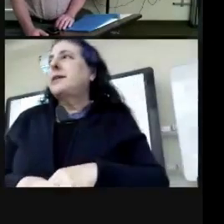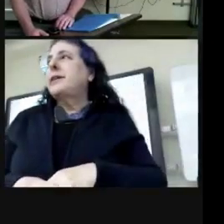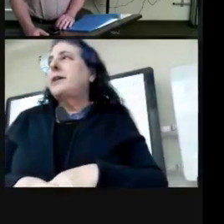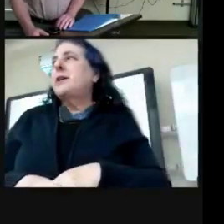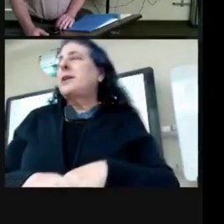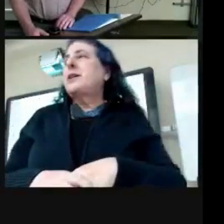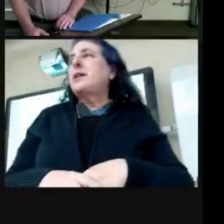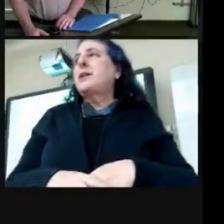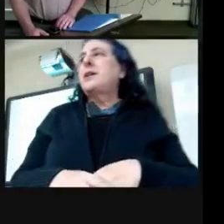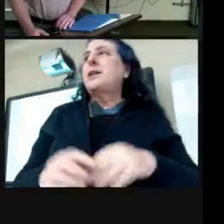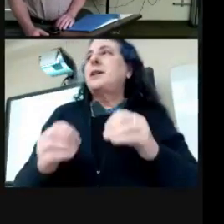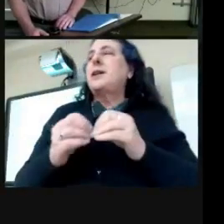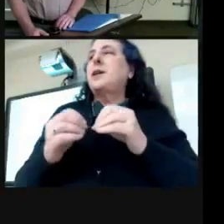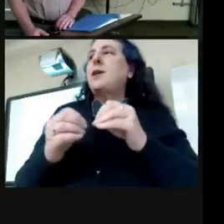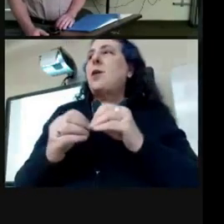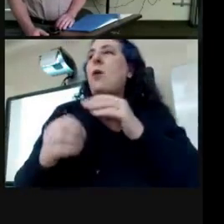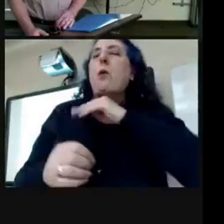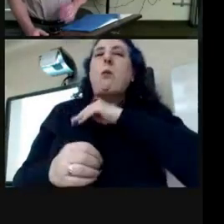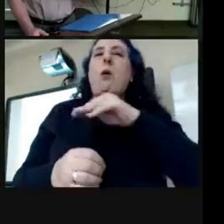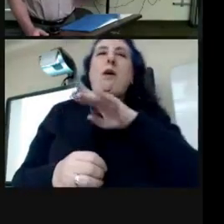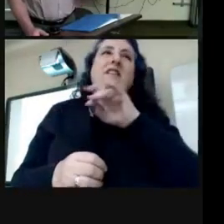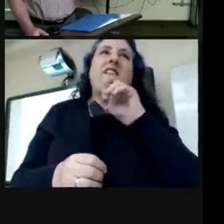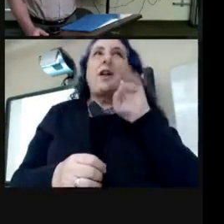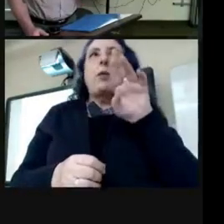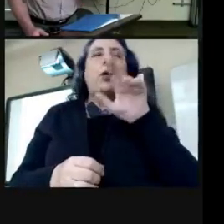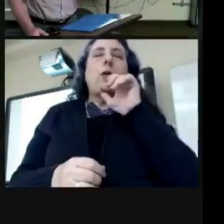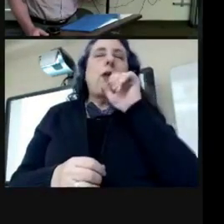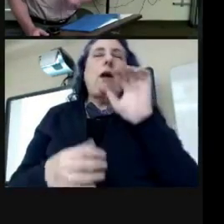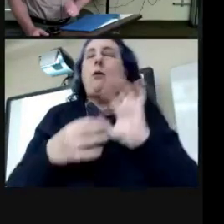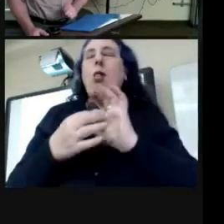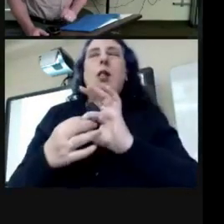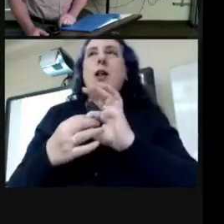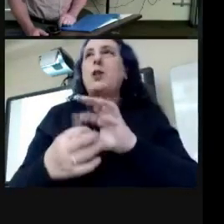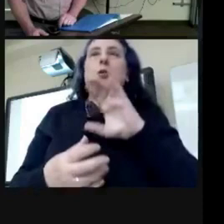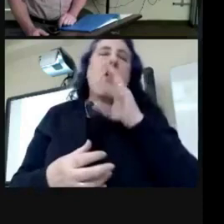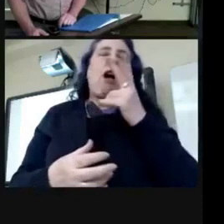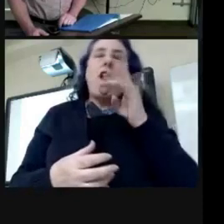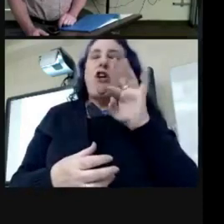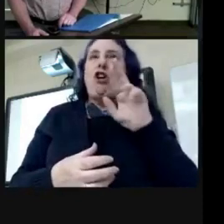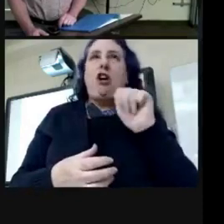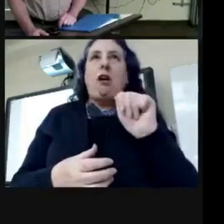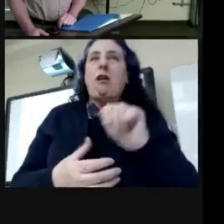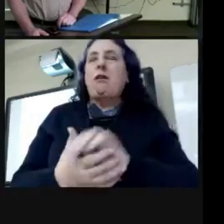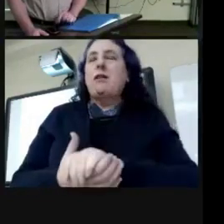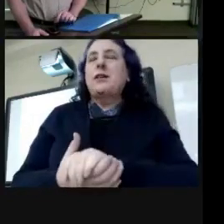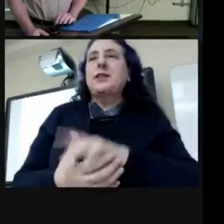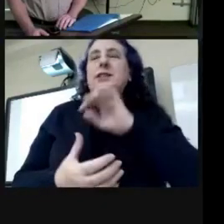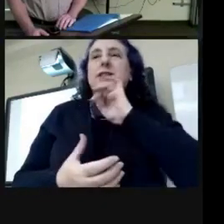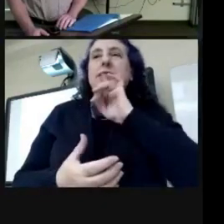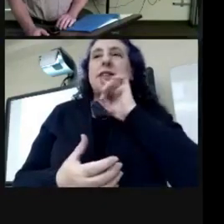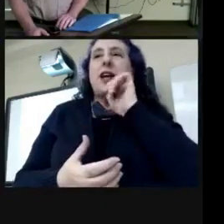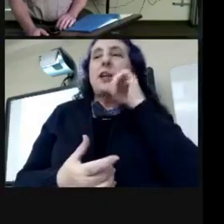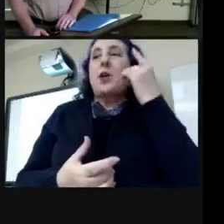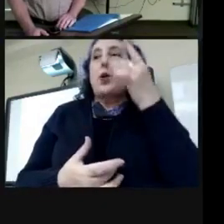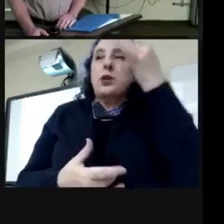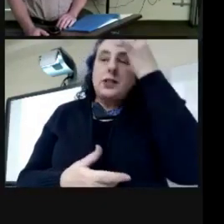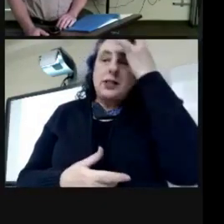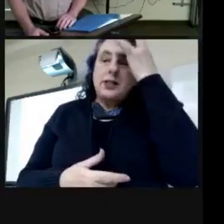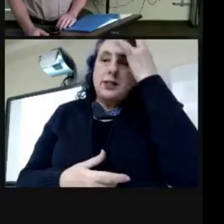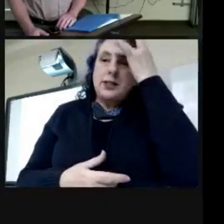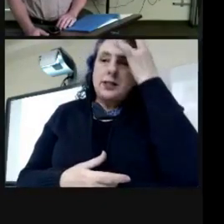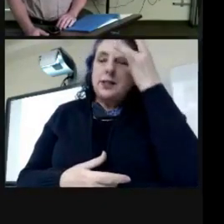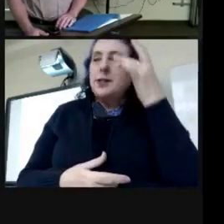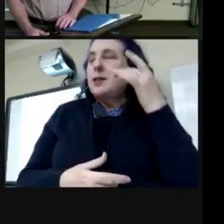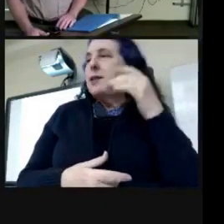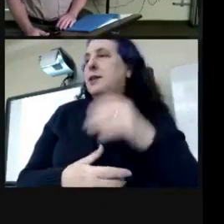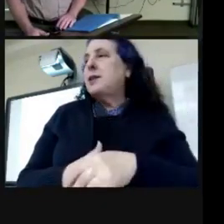Moral fiber will have nothing to do with it. Yes. That was certainly not the only disease that was tried